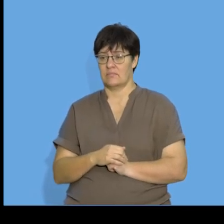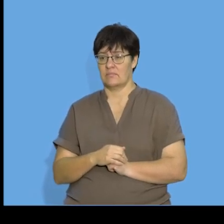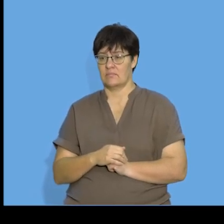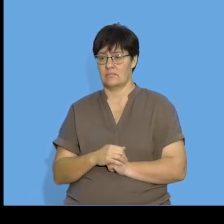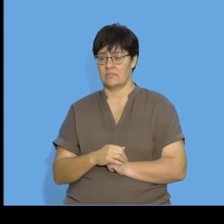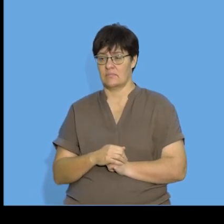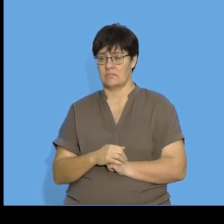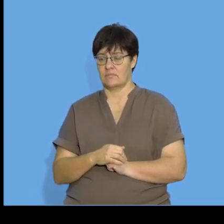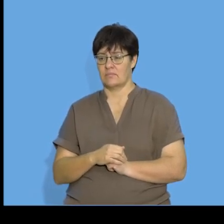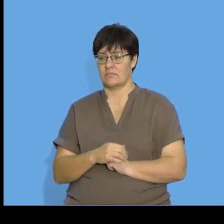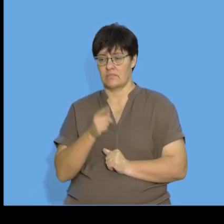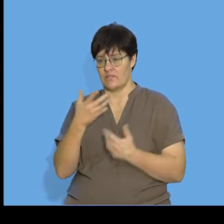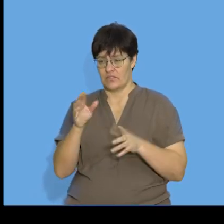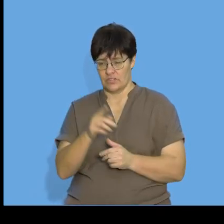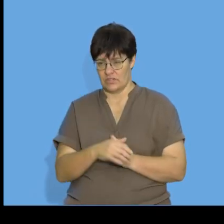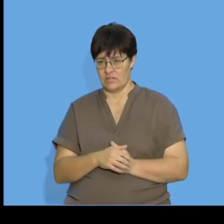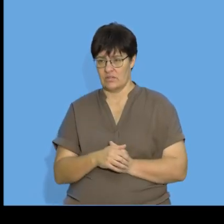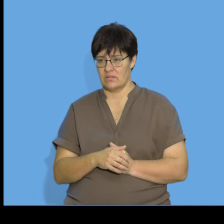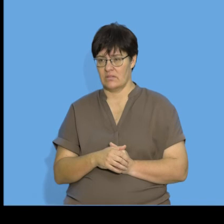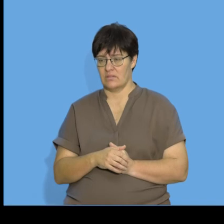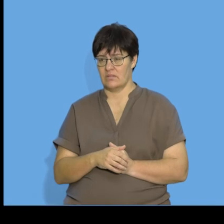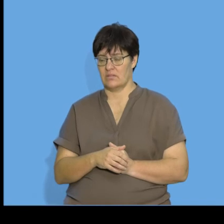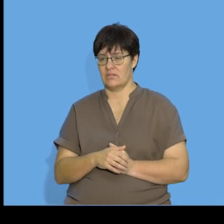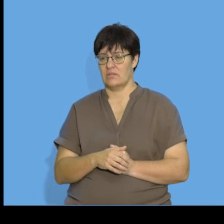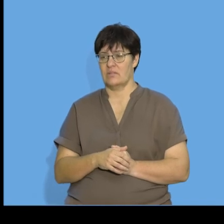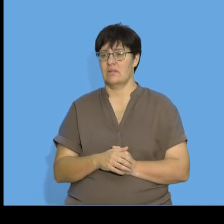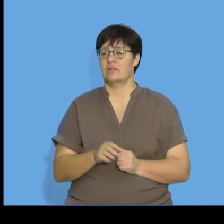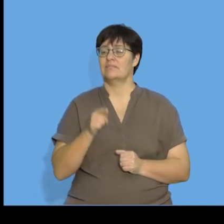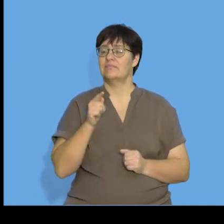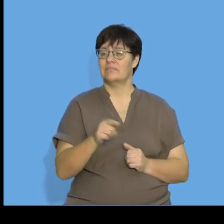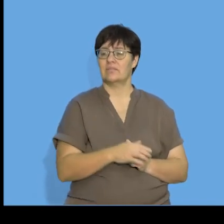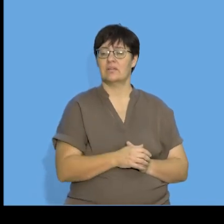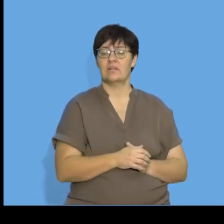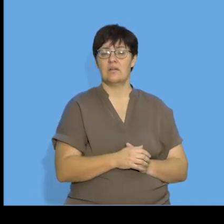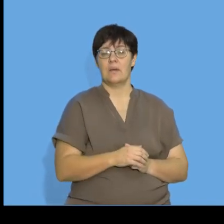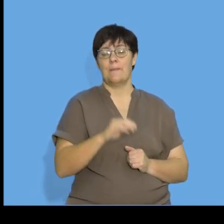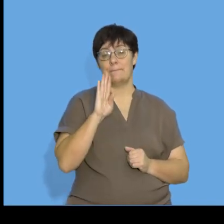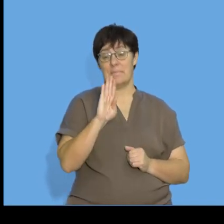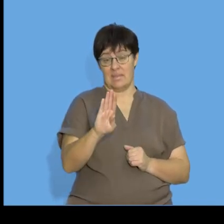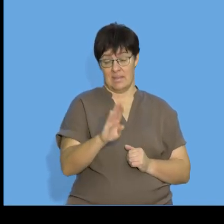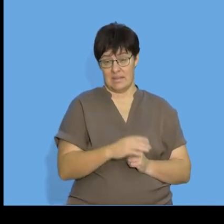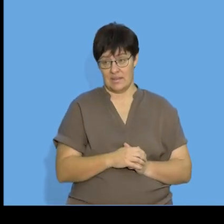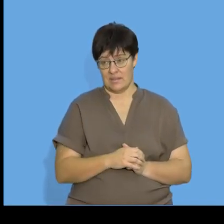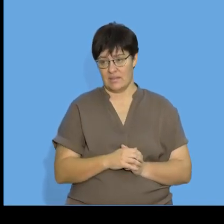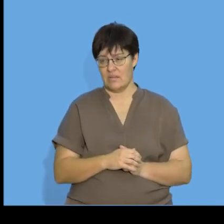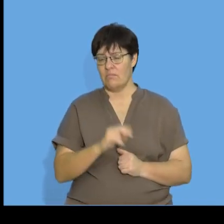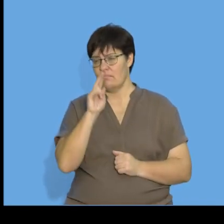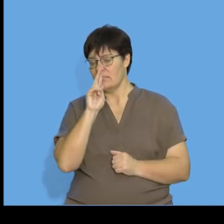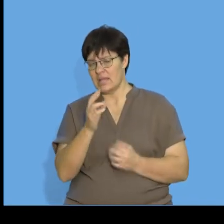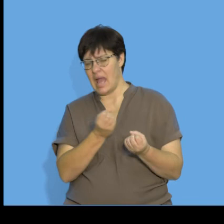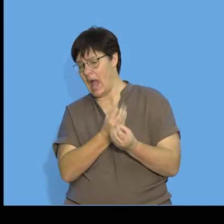question we've already filled that in sorry that's a repeat of the slide for question B